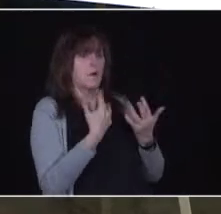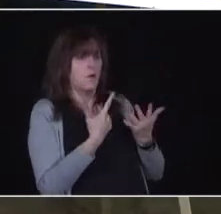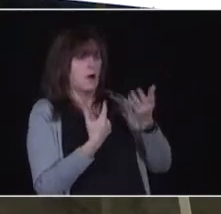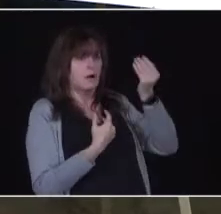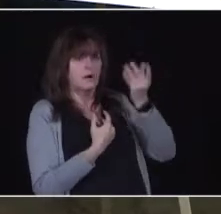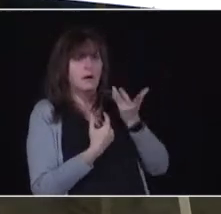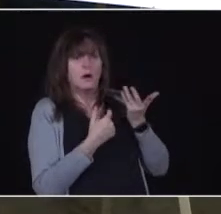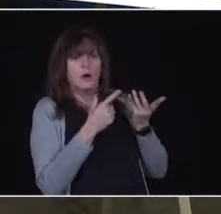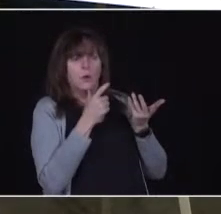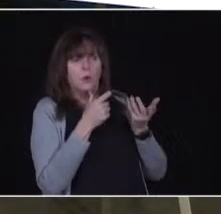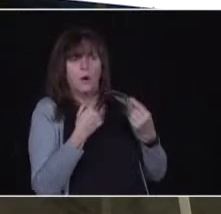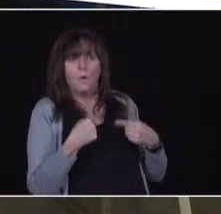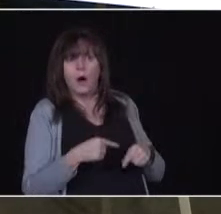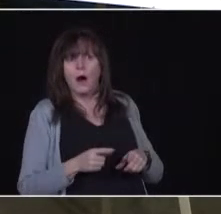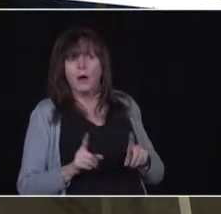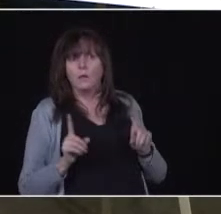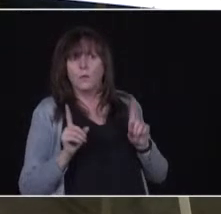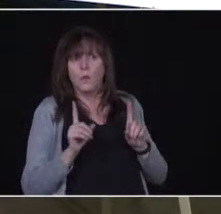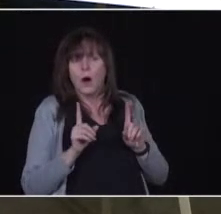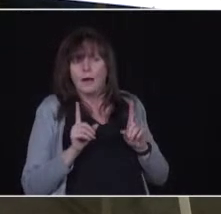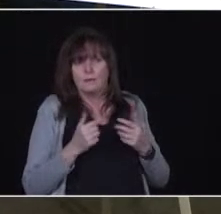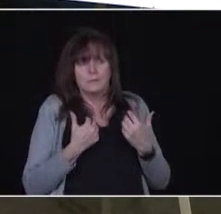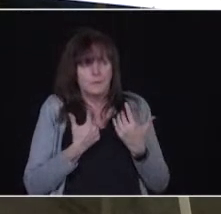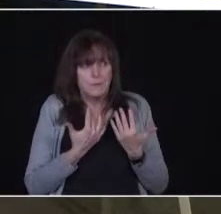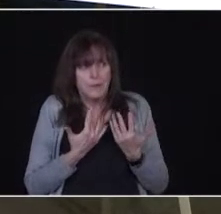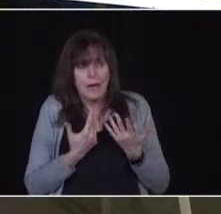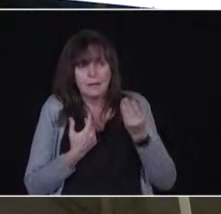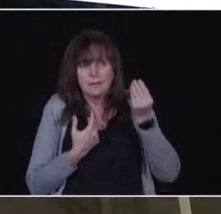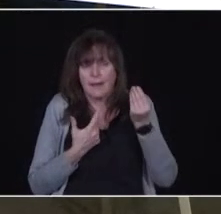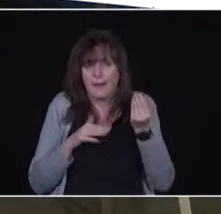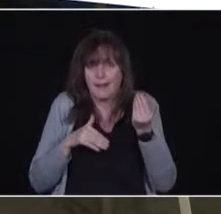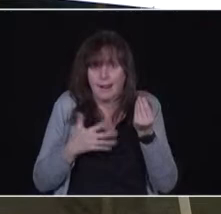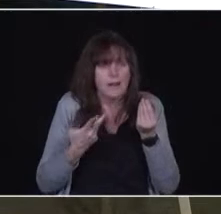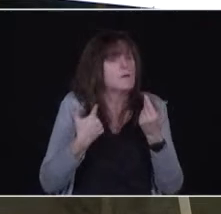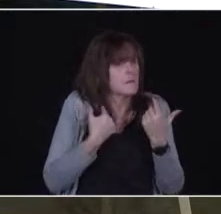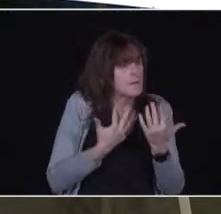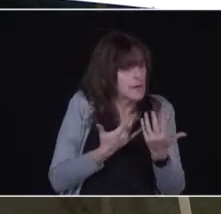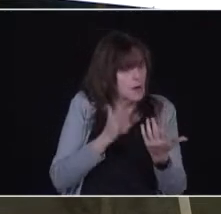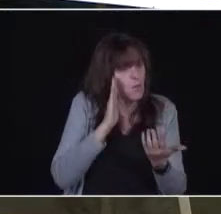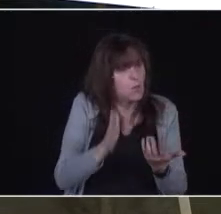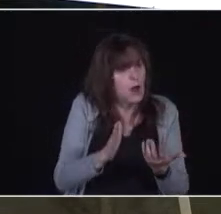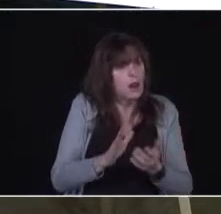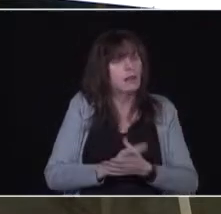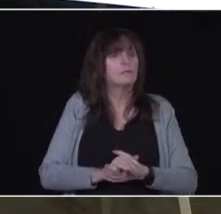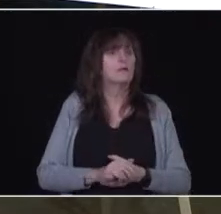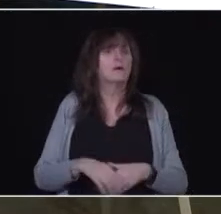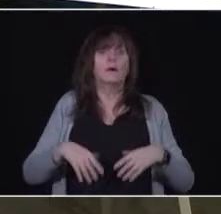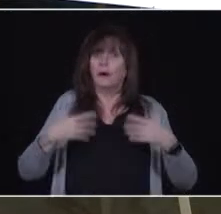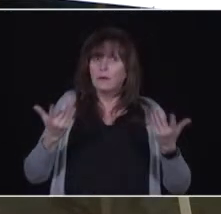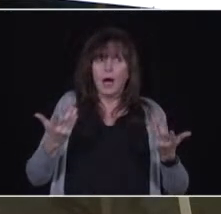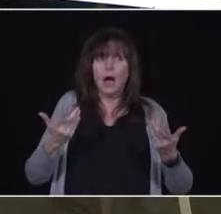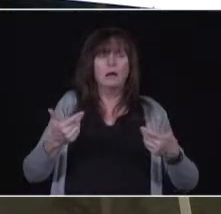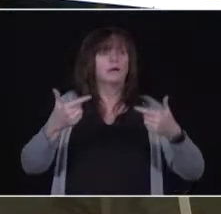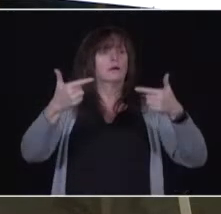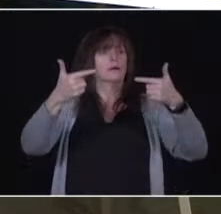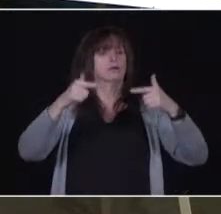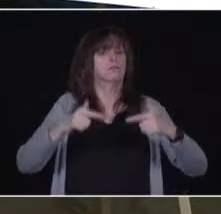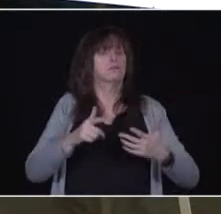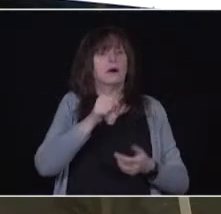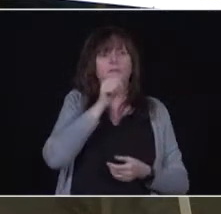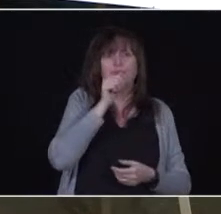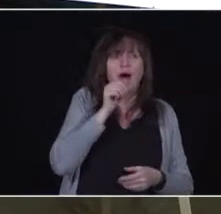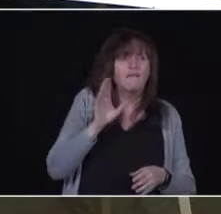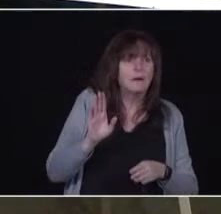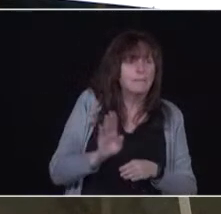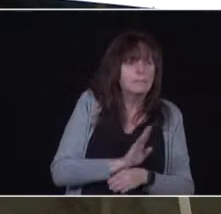We will add on to that the capabilities of the private sector. We have huge companies in Ontario, whether it's Maple Leaf meats or Cargo meats or